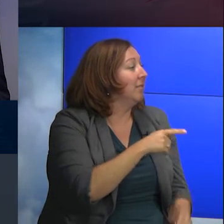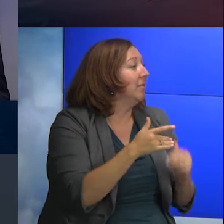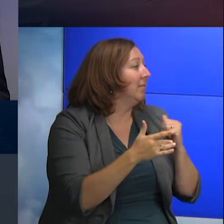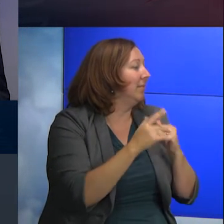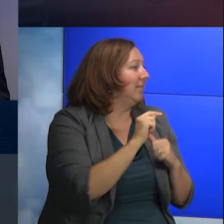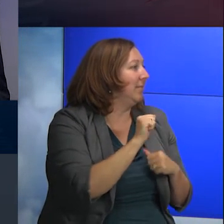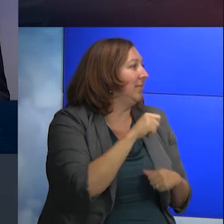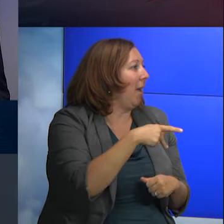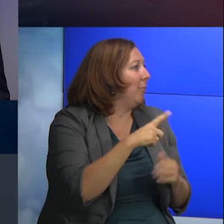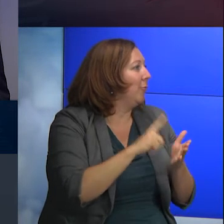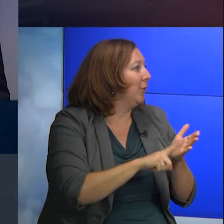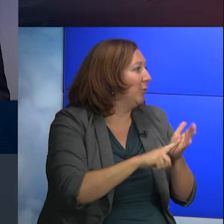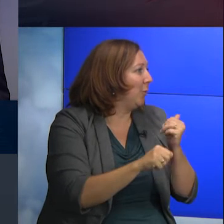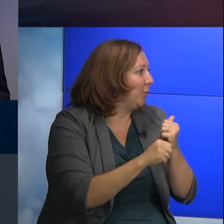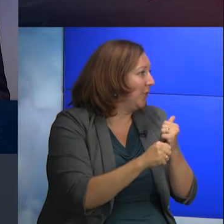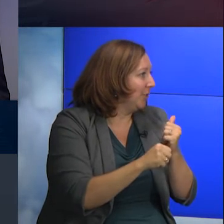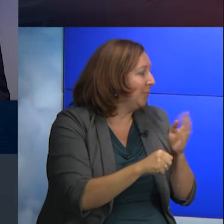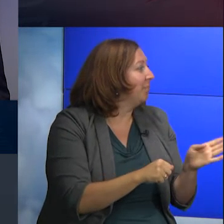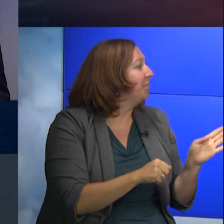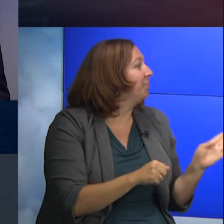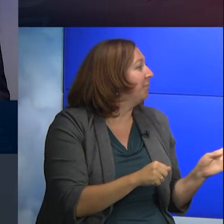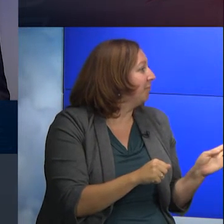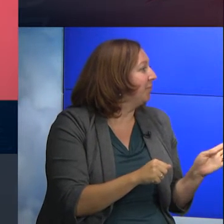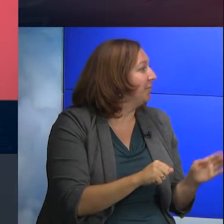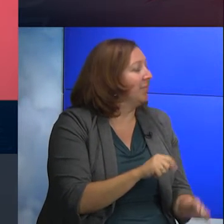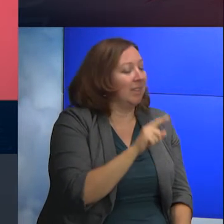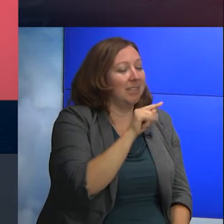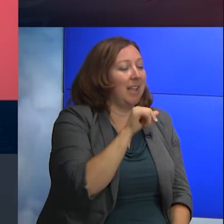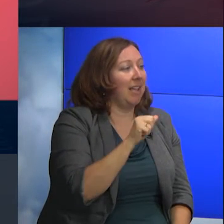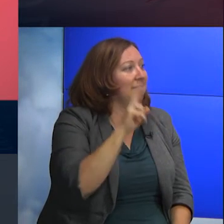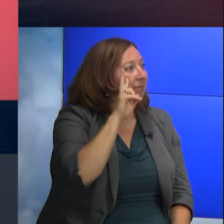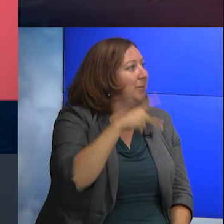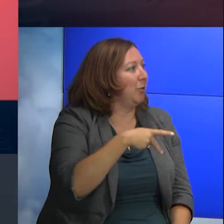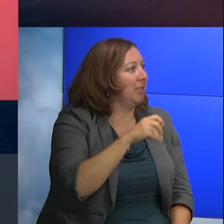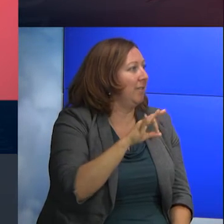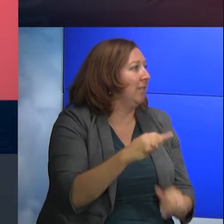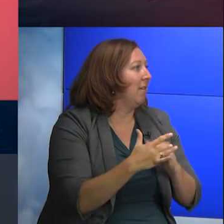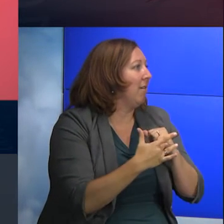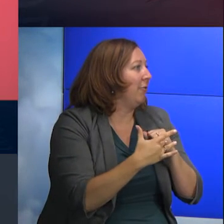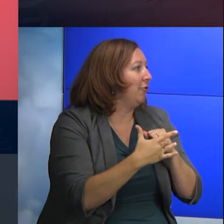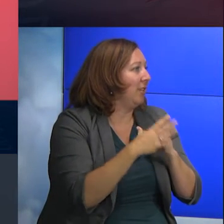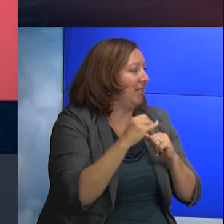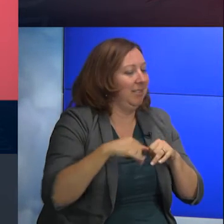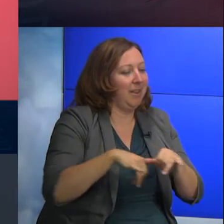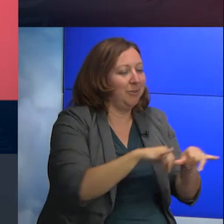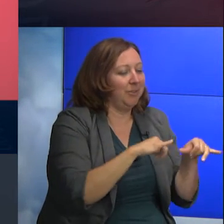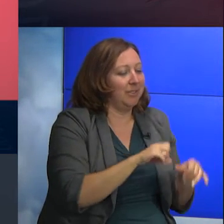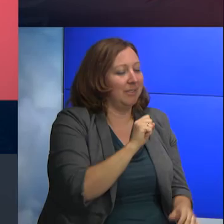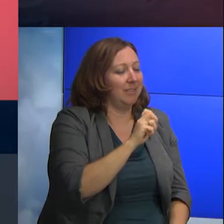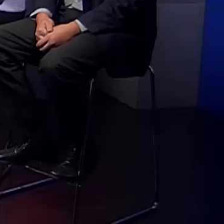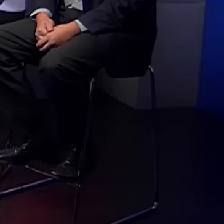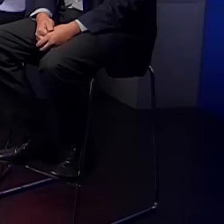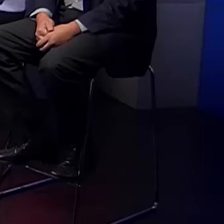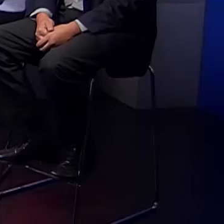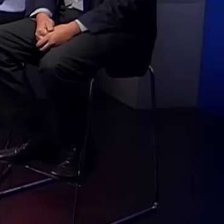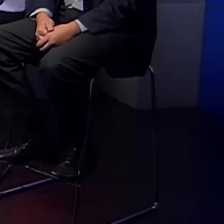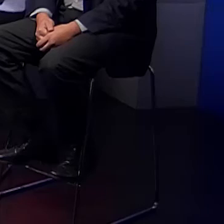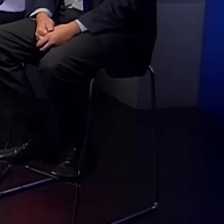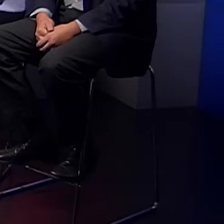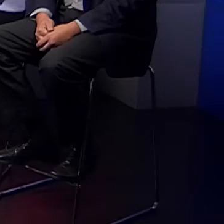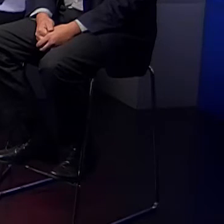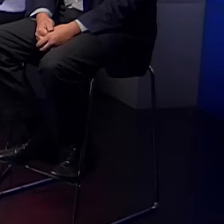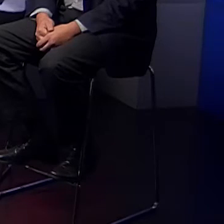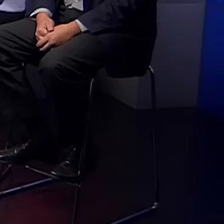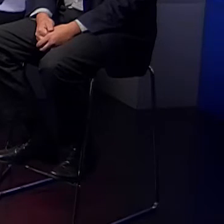Research Associate. And next to her is TIA's Vice President of Technology and Standards, Stephanie Montgomery. And